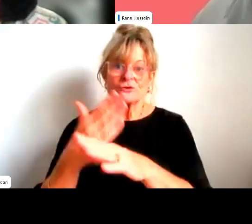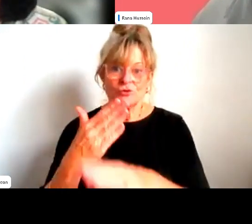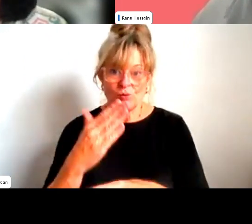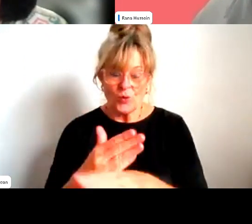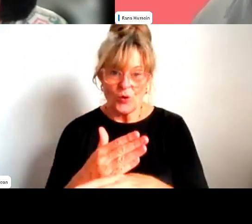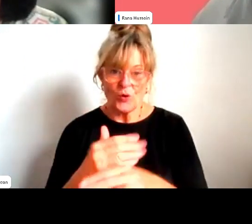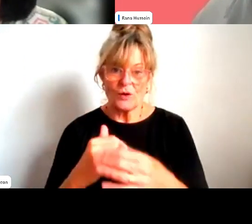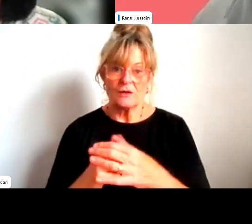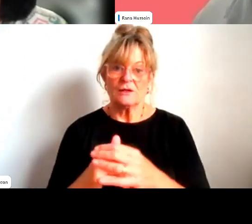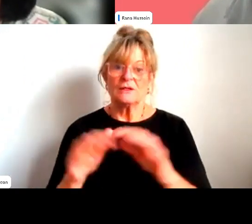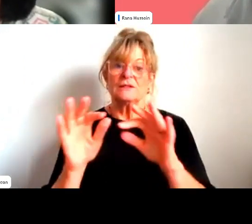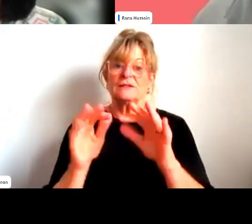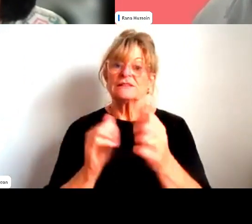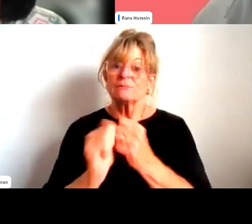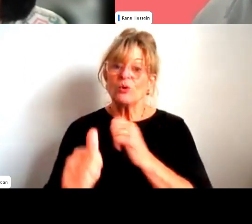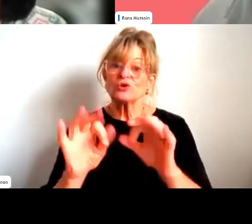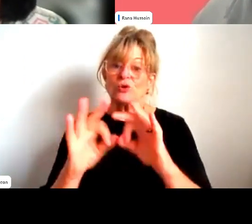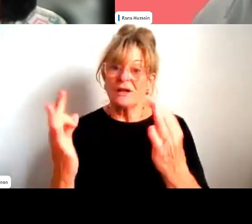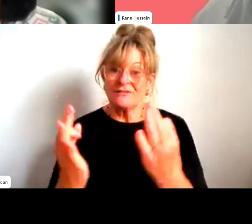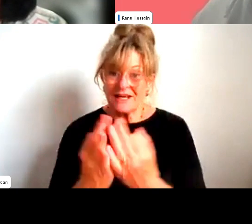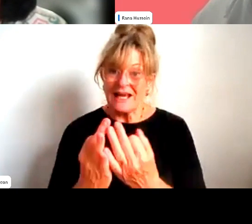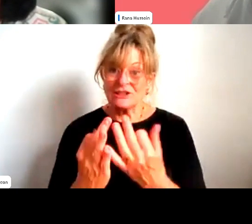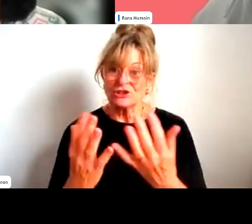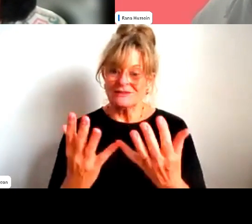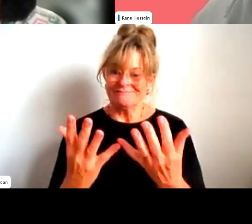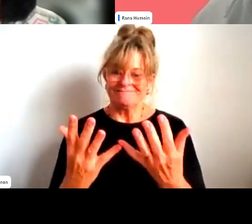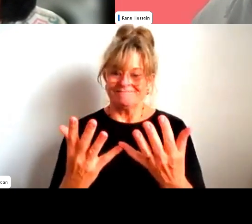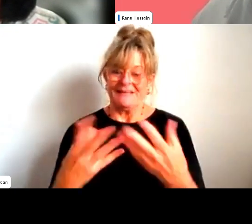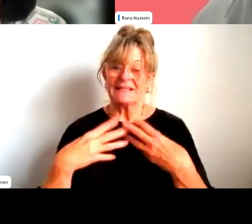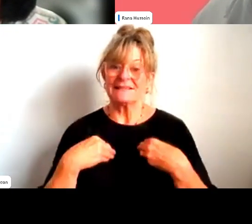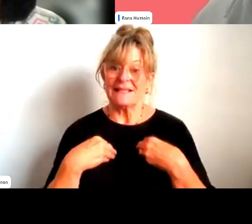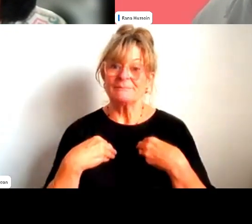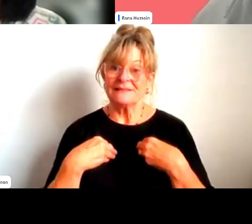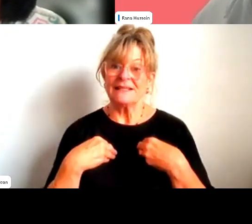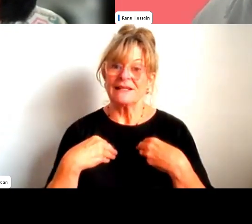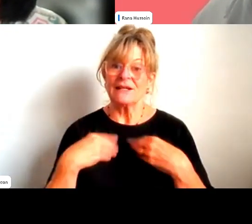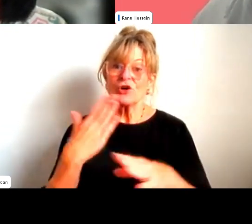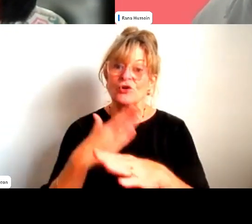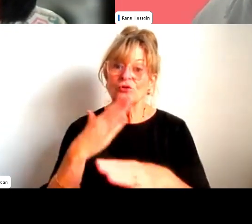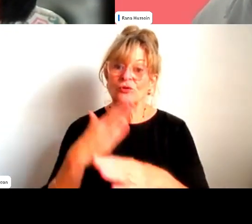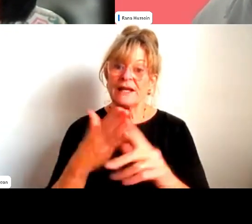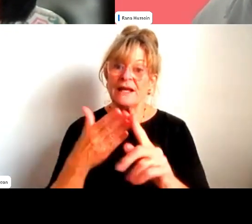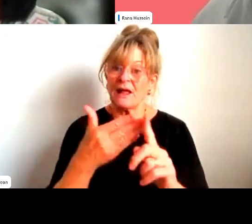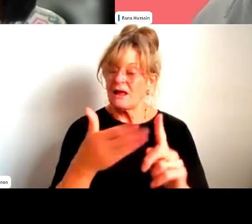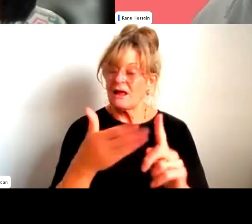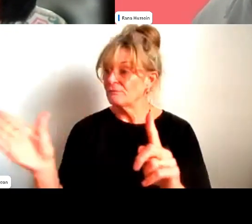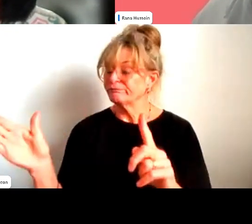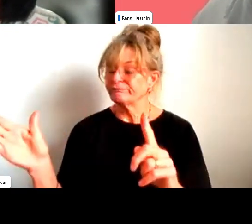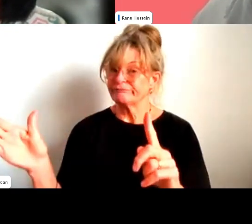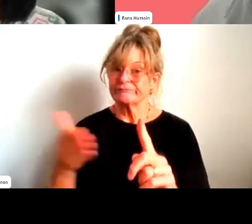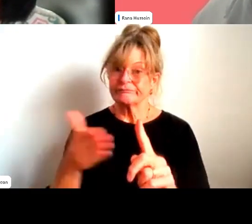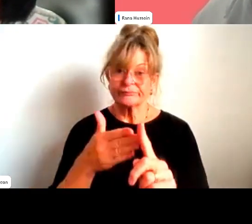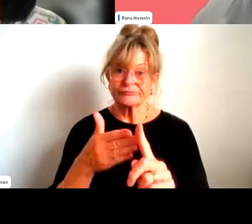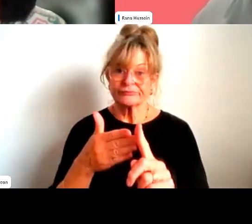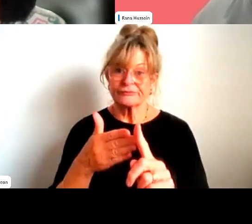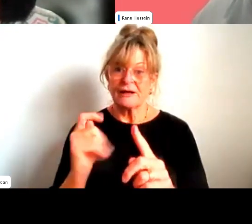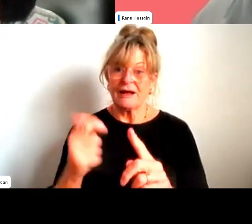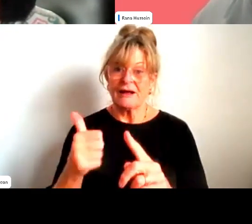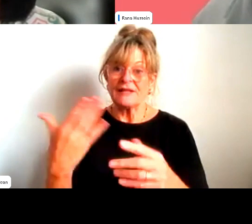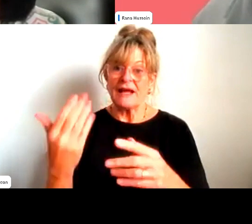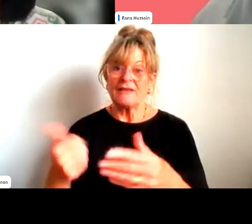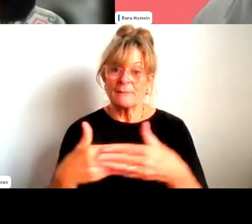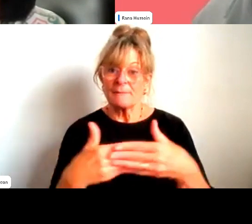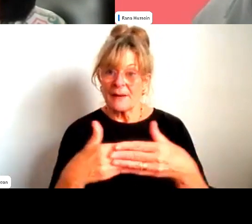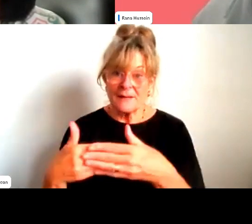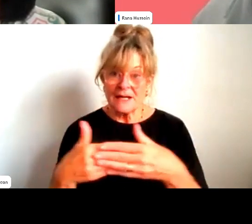sports organization following career disruption, which again, for women is usually after babies, after, um, taking a bit of maternity